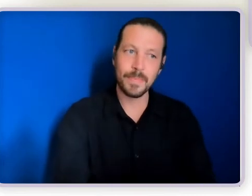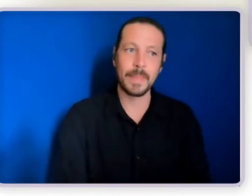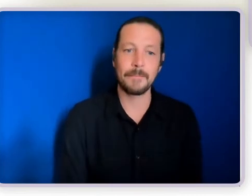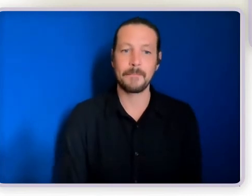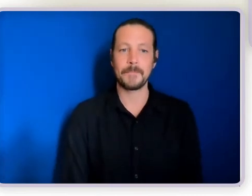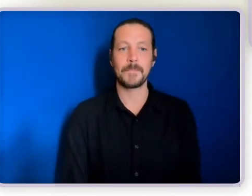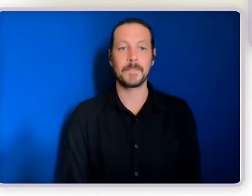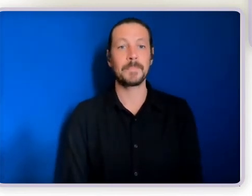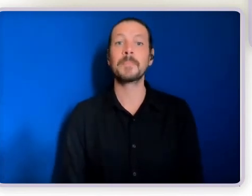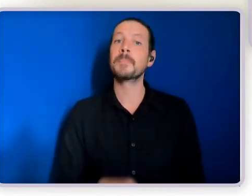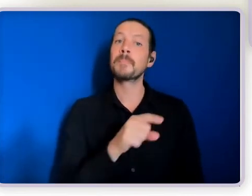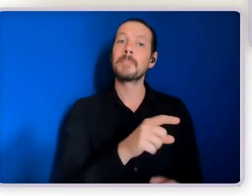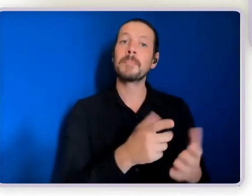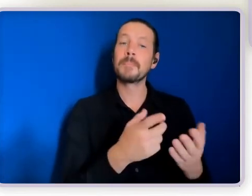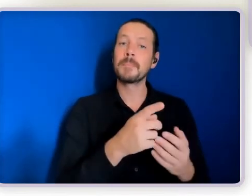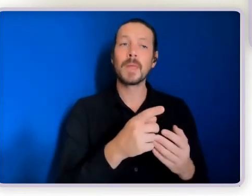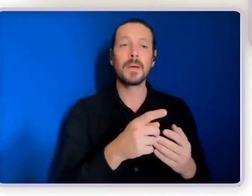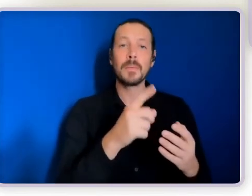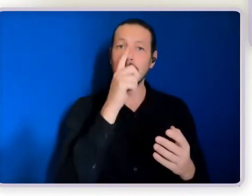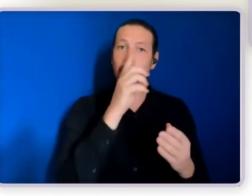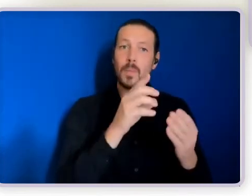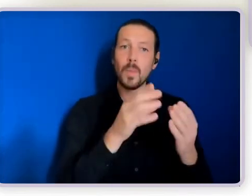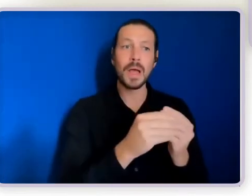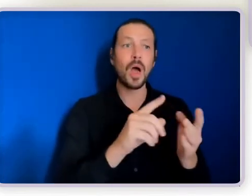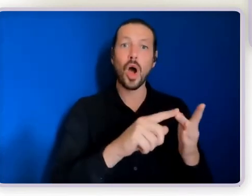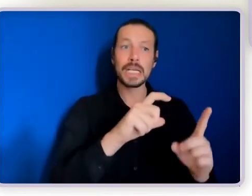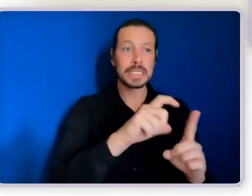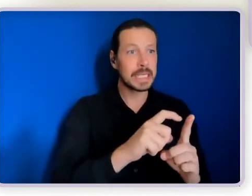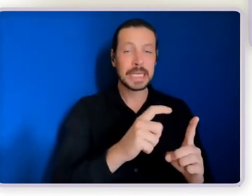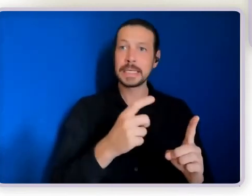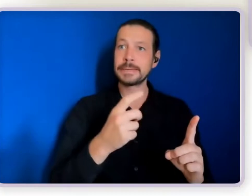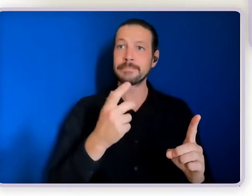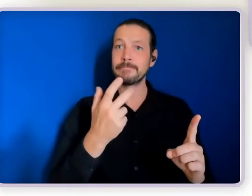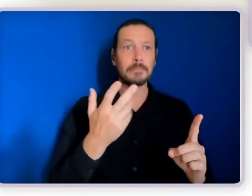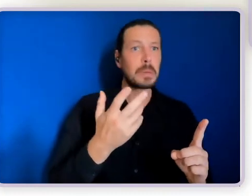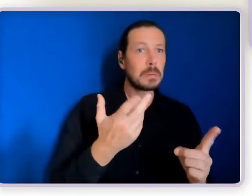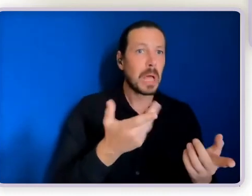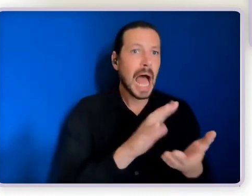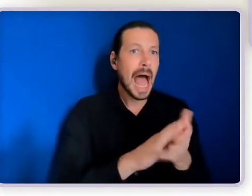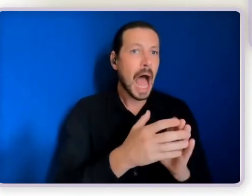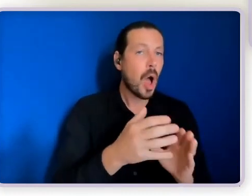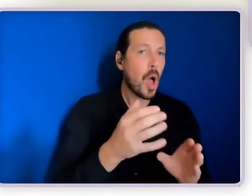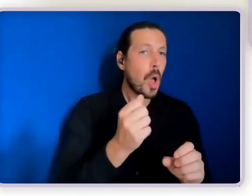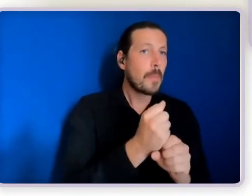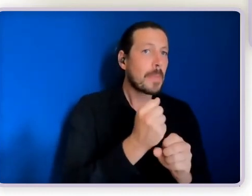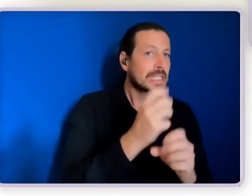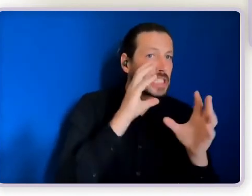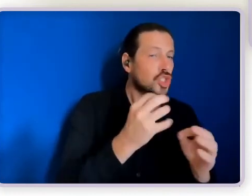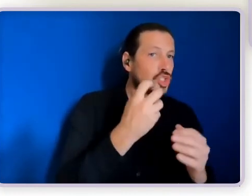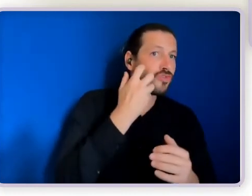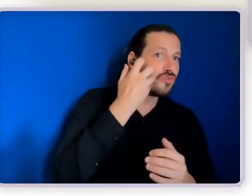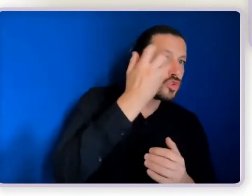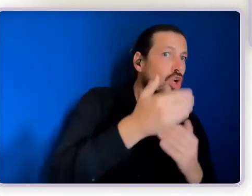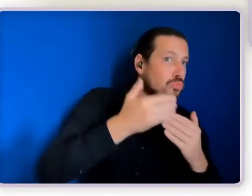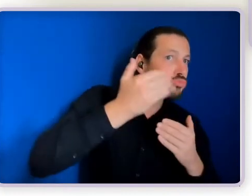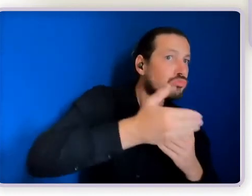disability who how are they going to continue to make decisions in the long term how is the vision going to be held with them and for them into the